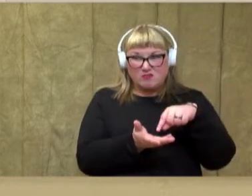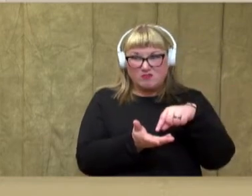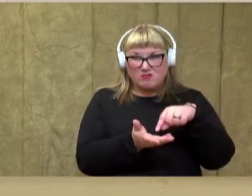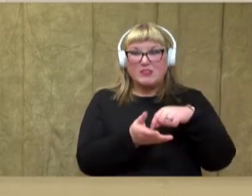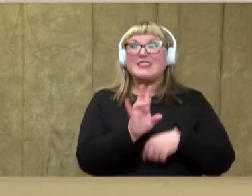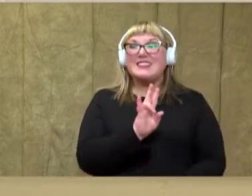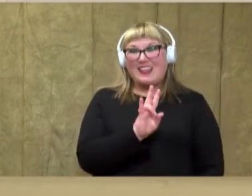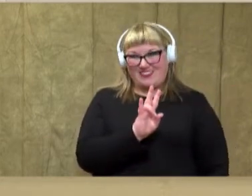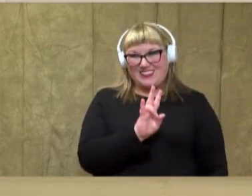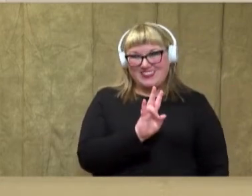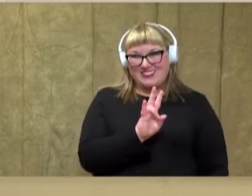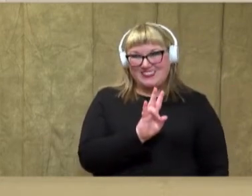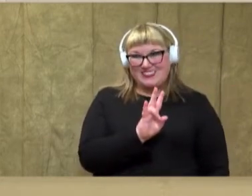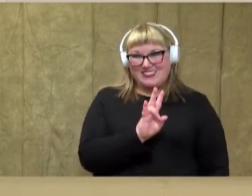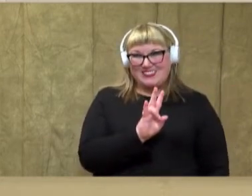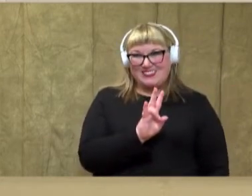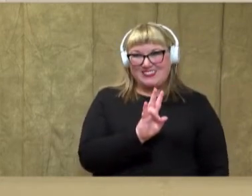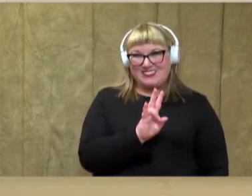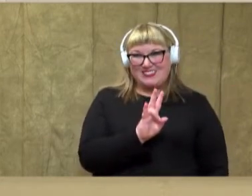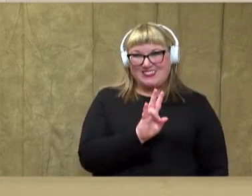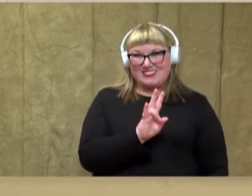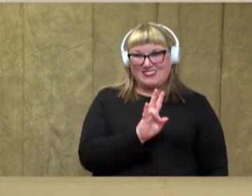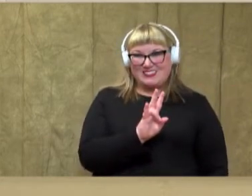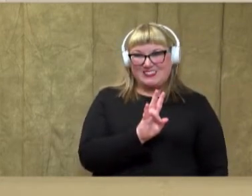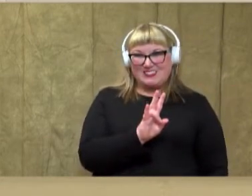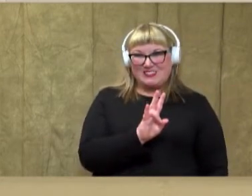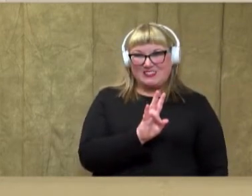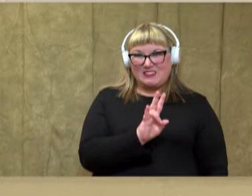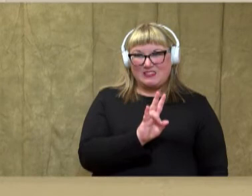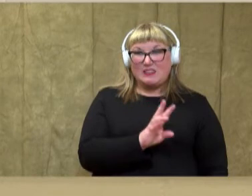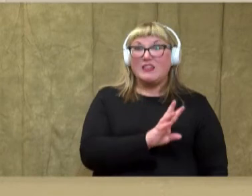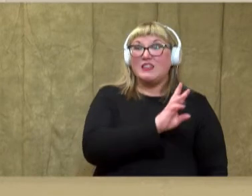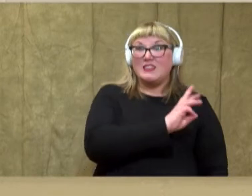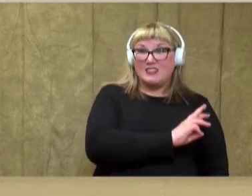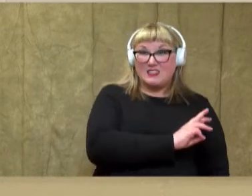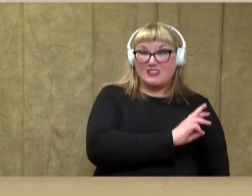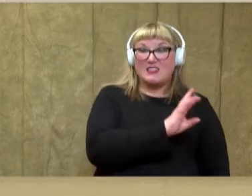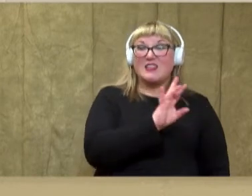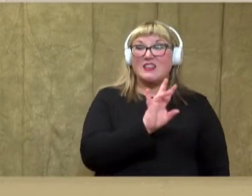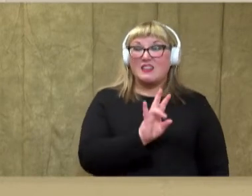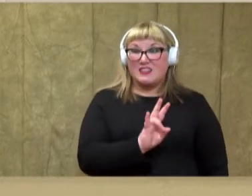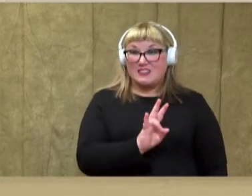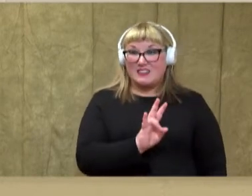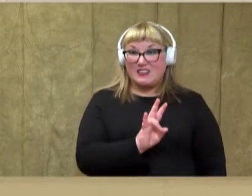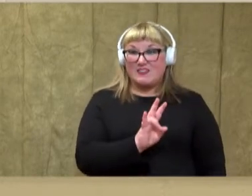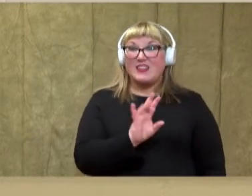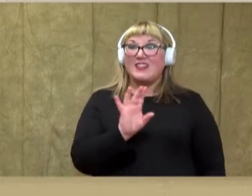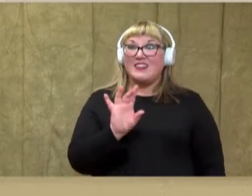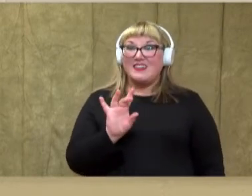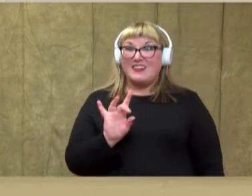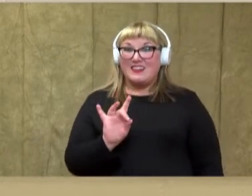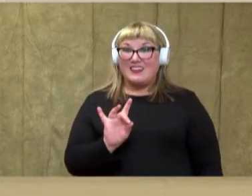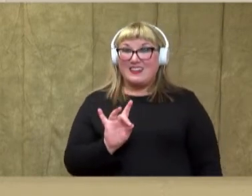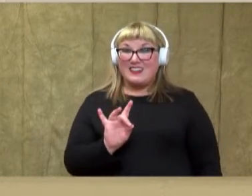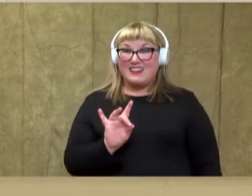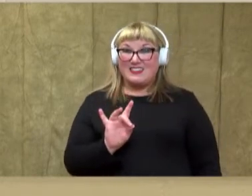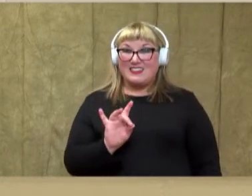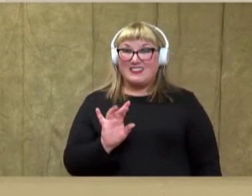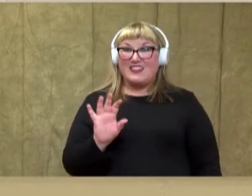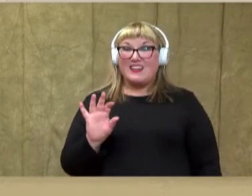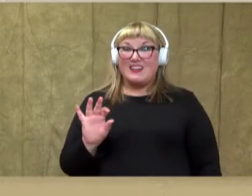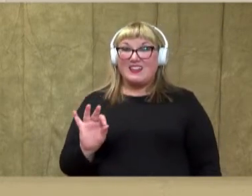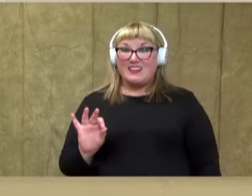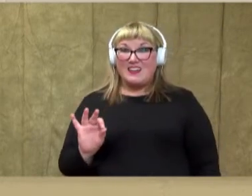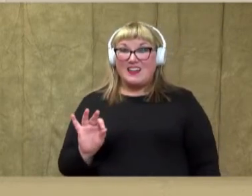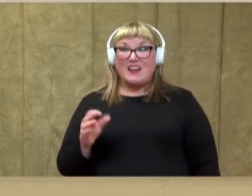That's right. It's 7. So let's start from the beginning. 6, 7, 8,